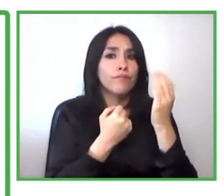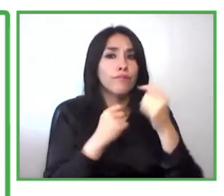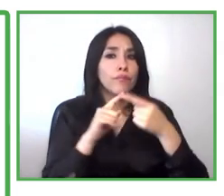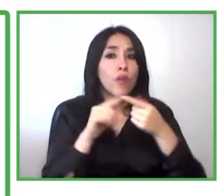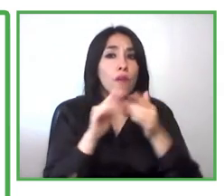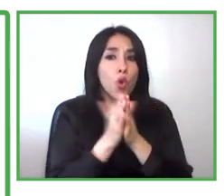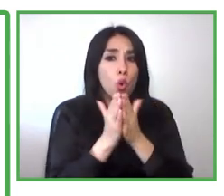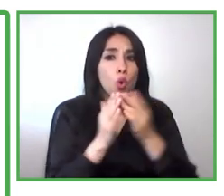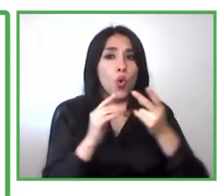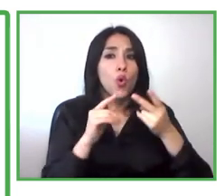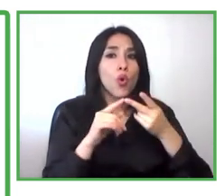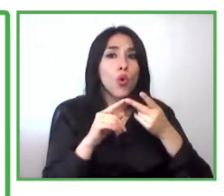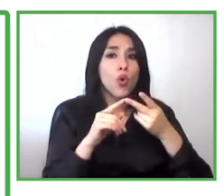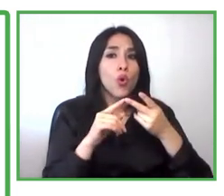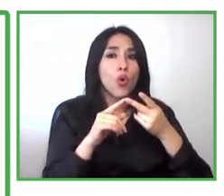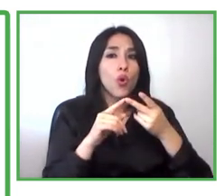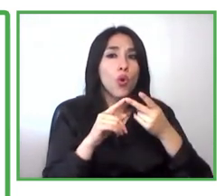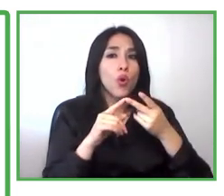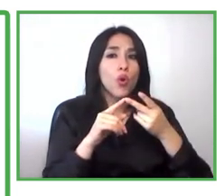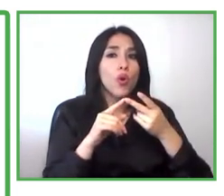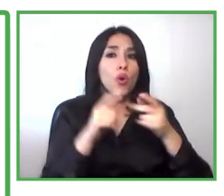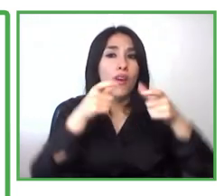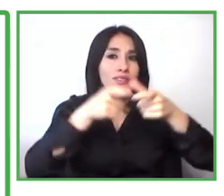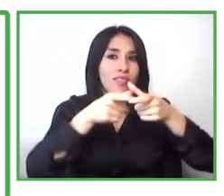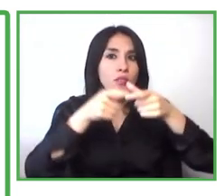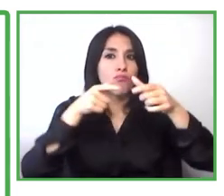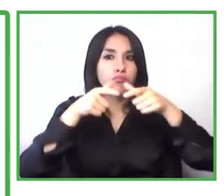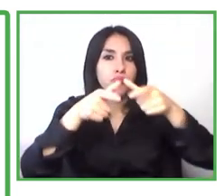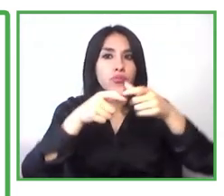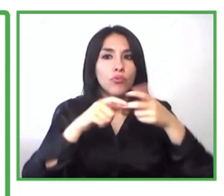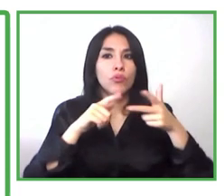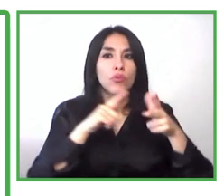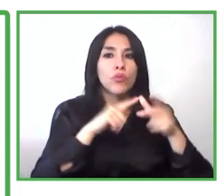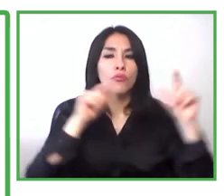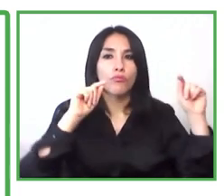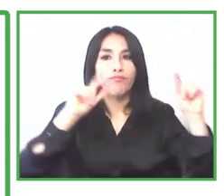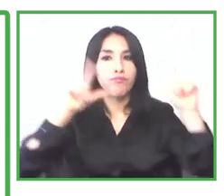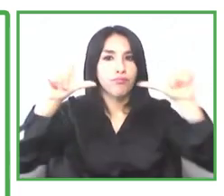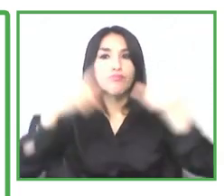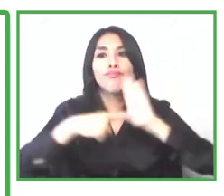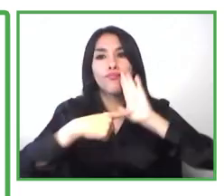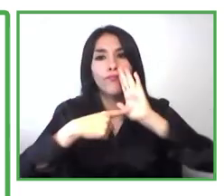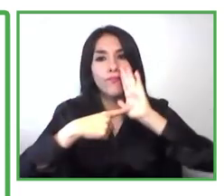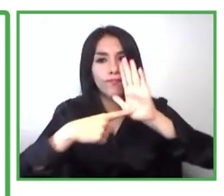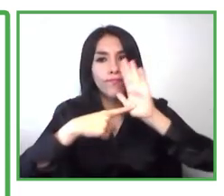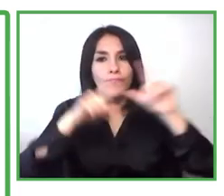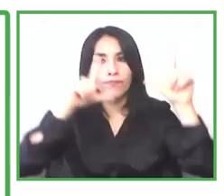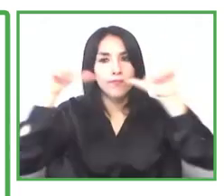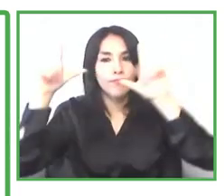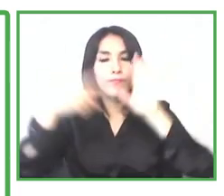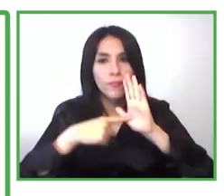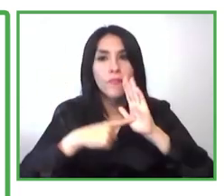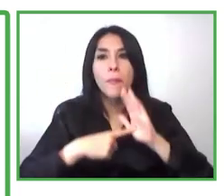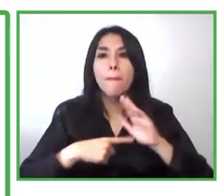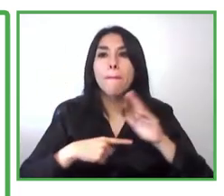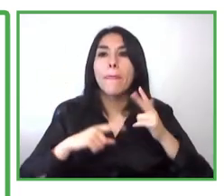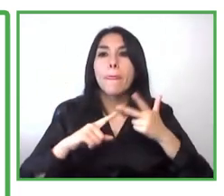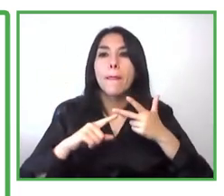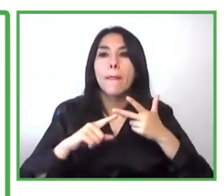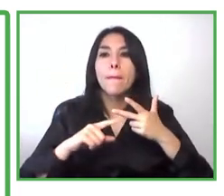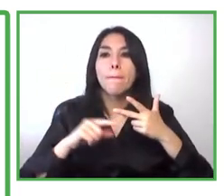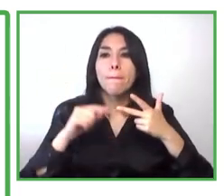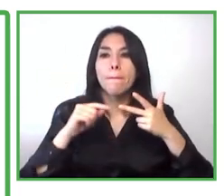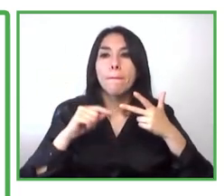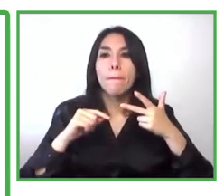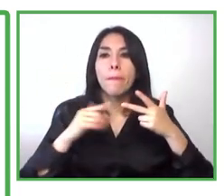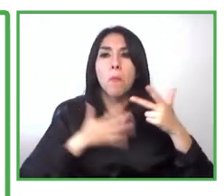slides so they could be adapted for all people that participated so also